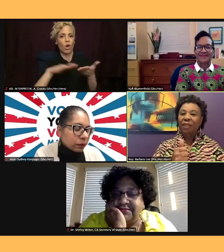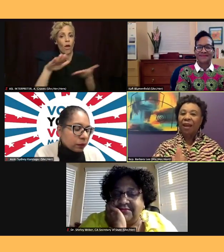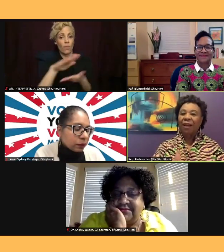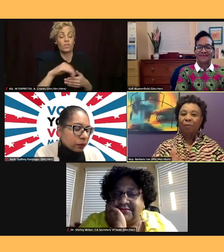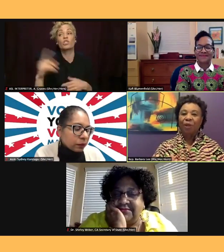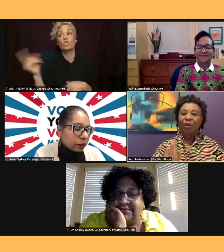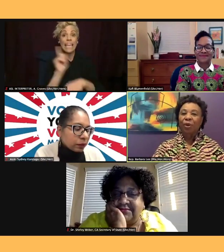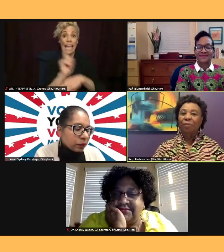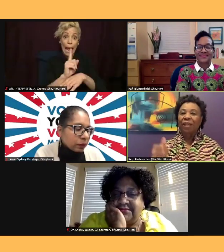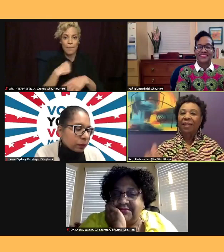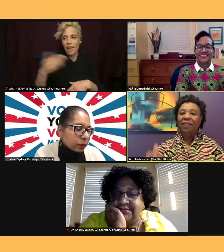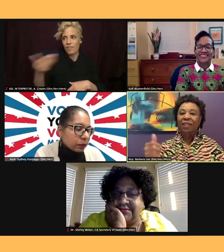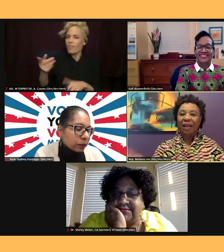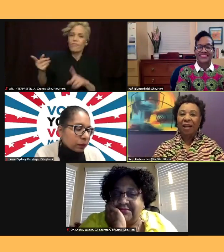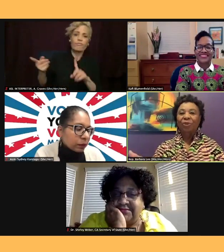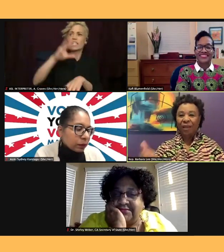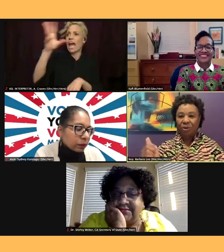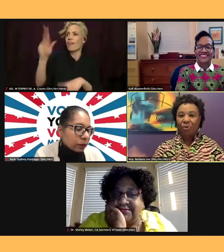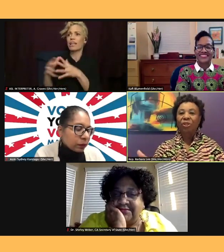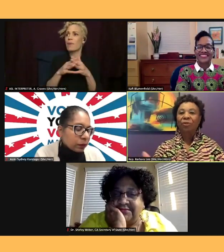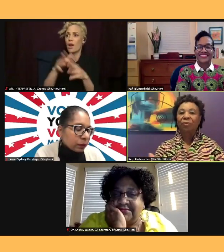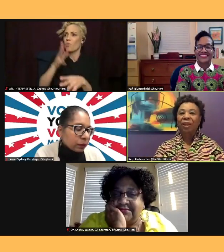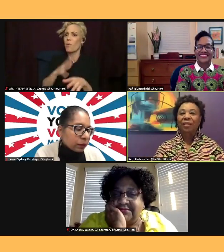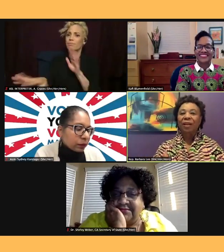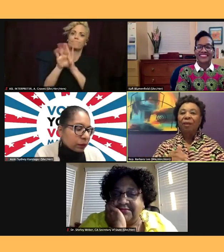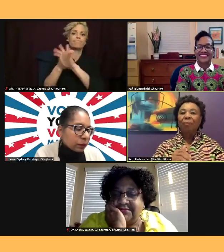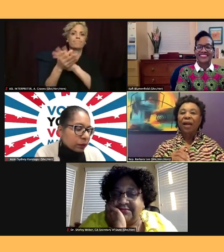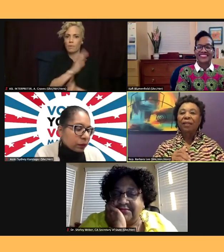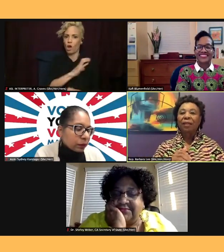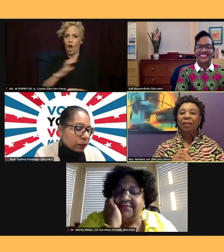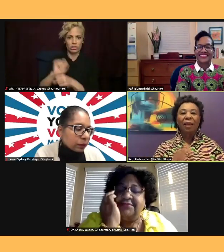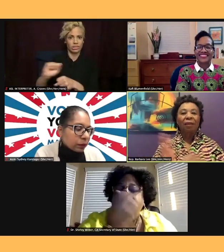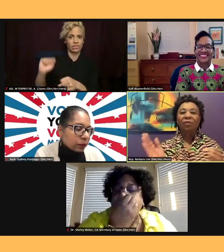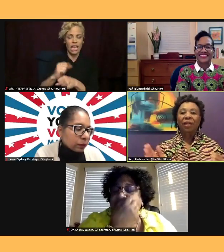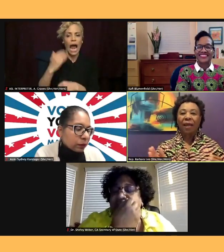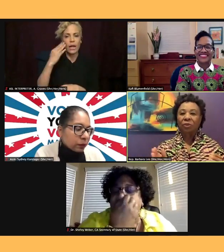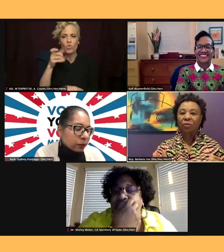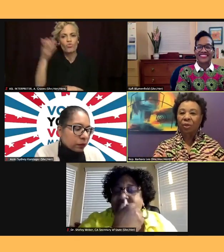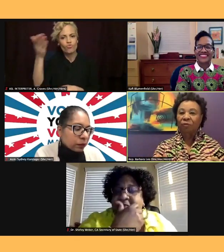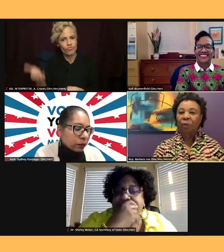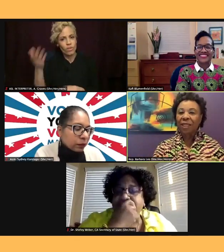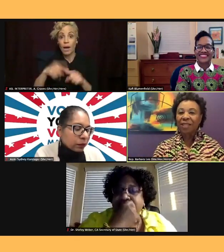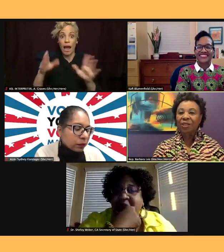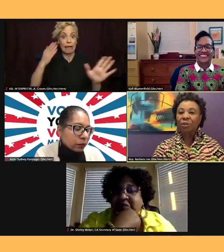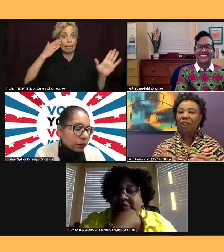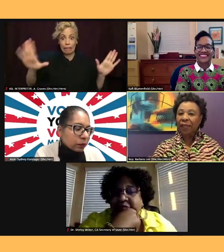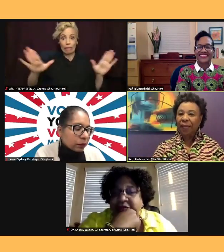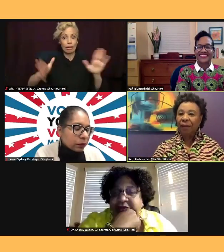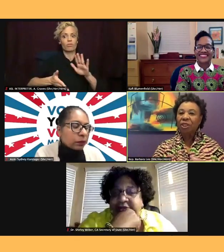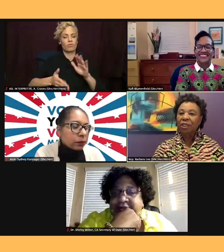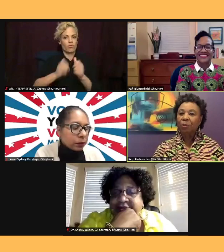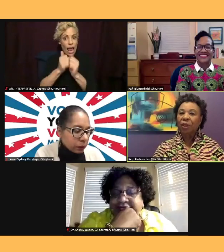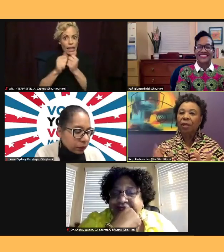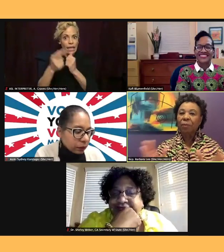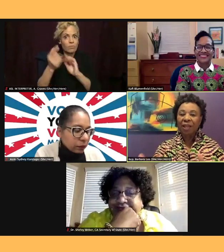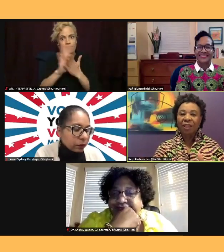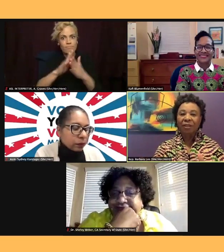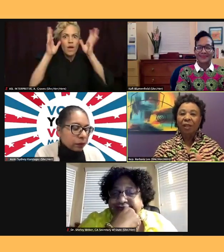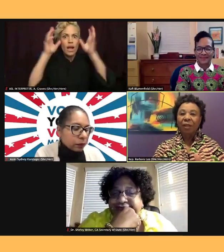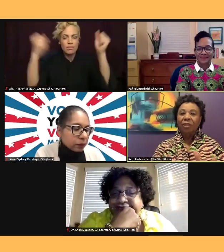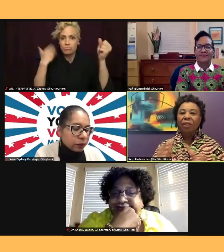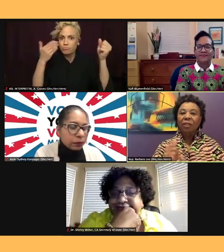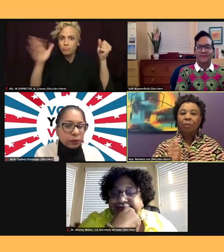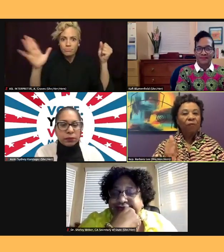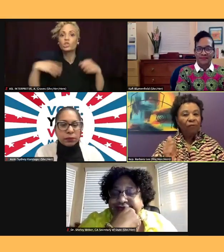woman elected to Congress. I knew who she was, but never did I know she was running for president. So she came and she spoke, and let me tell you, she spoke